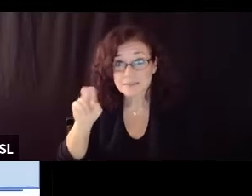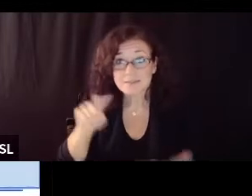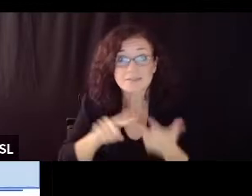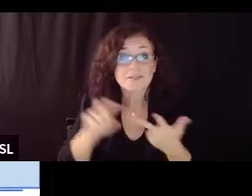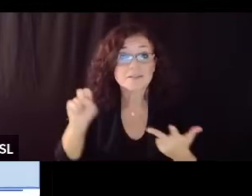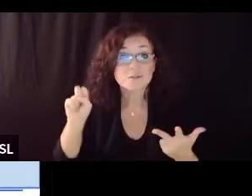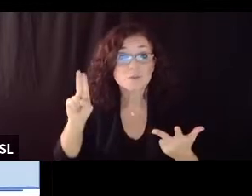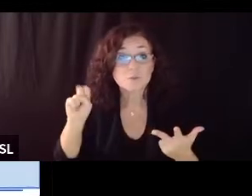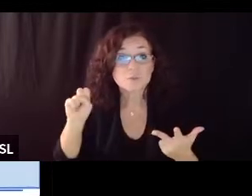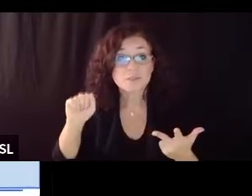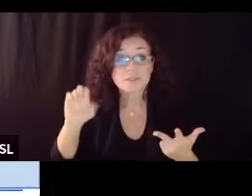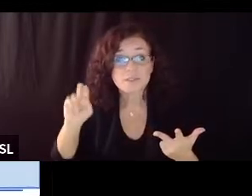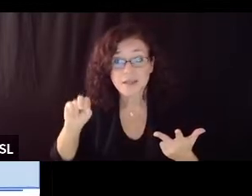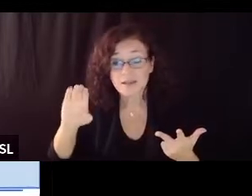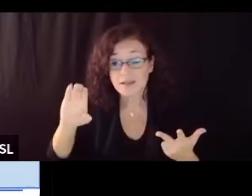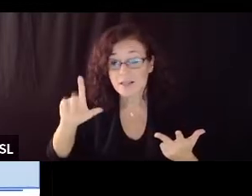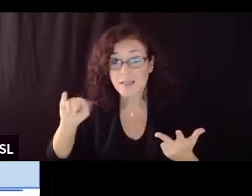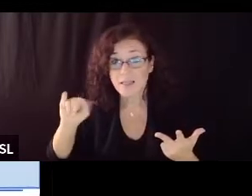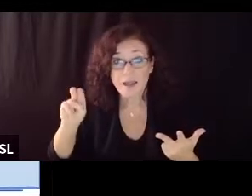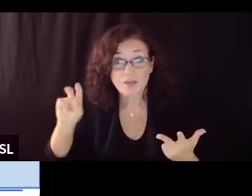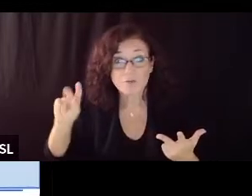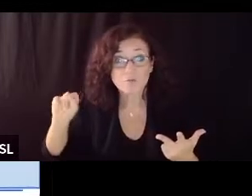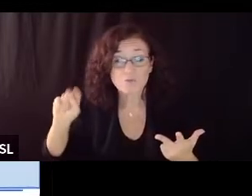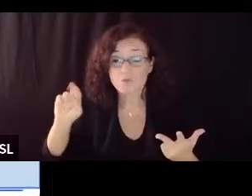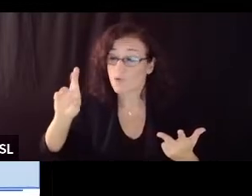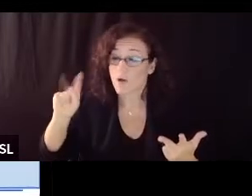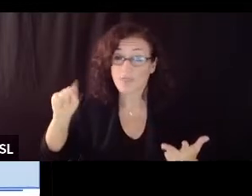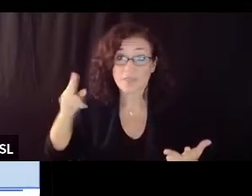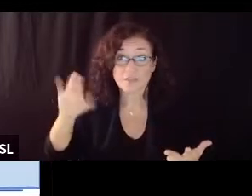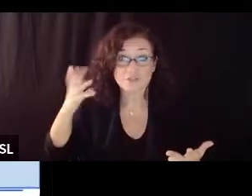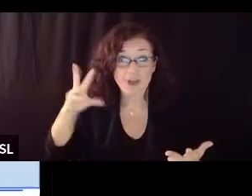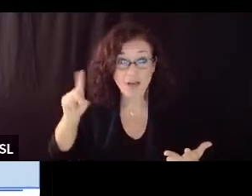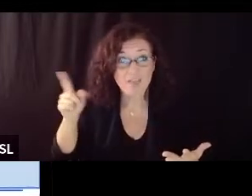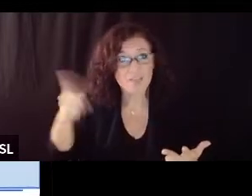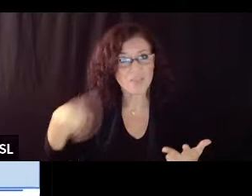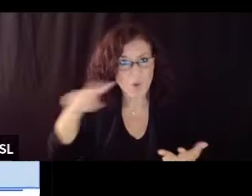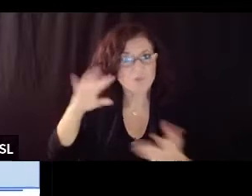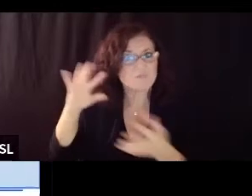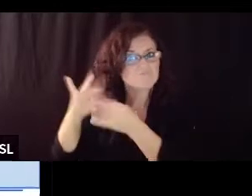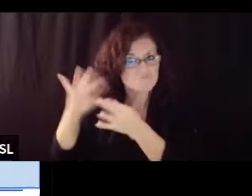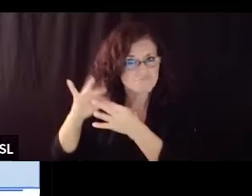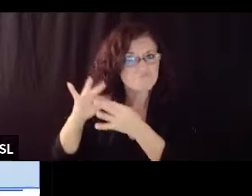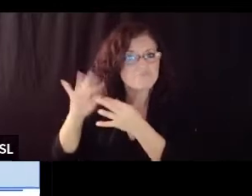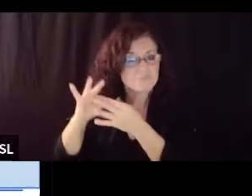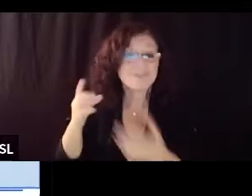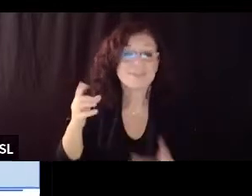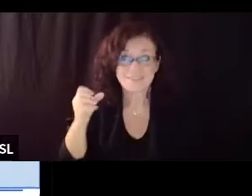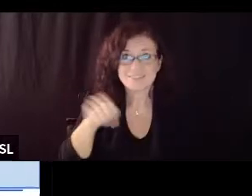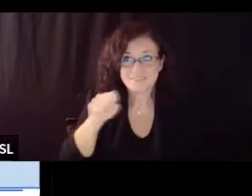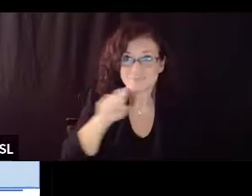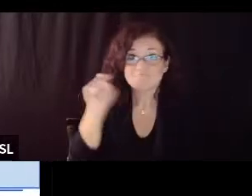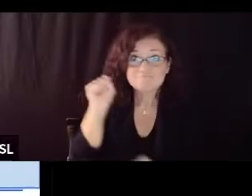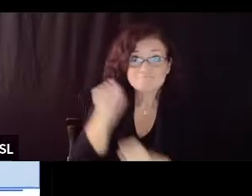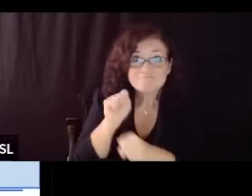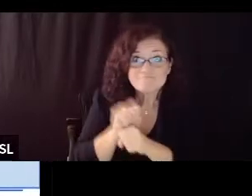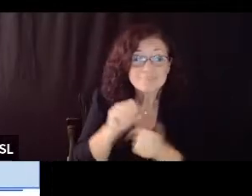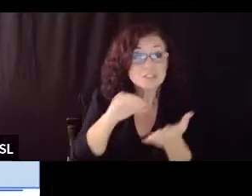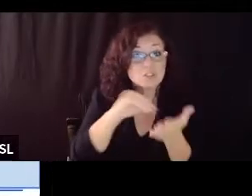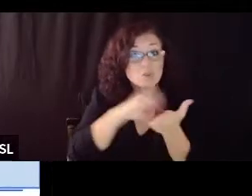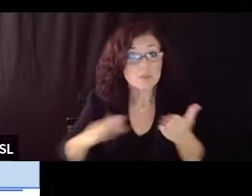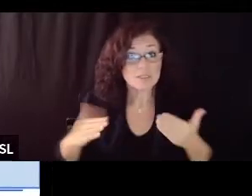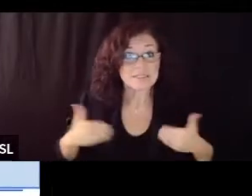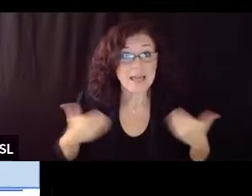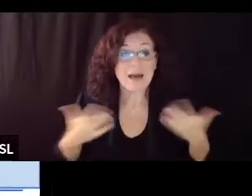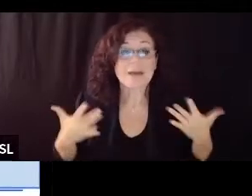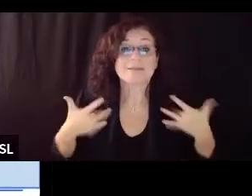um and that is that younger students um do contract coven 19 but uh not at the same